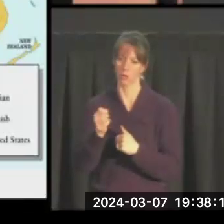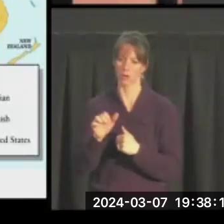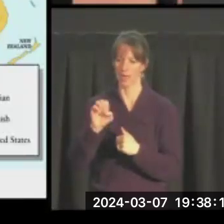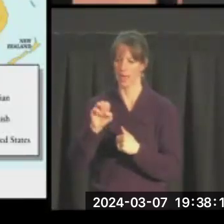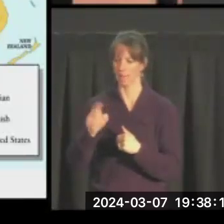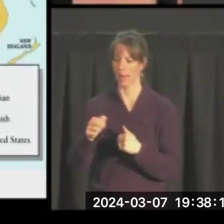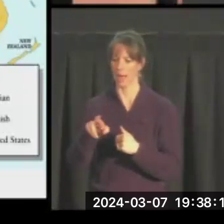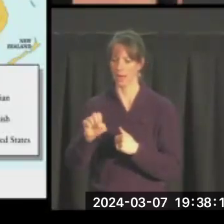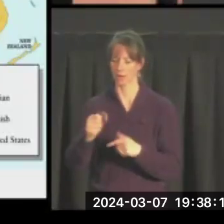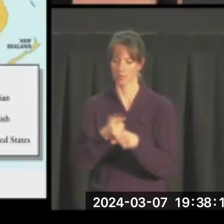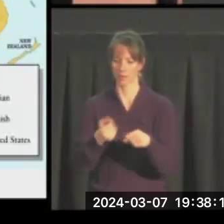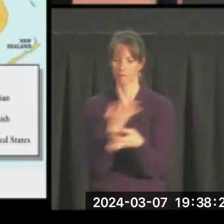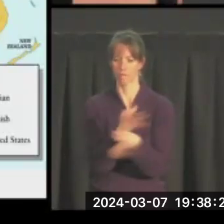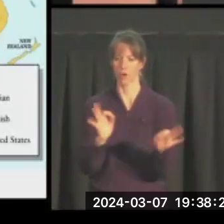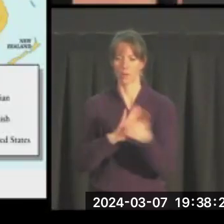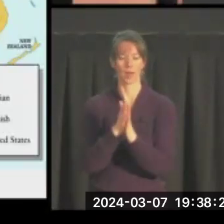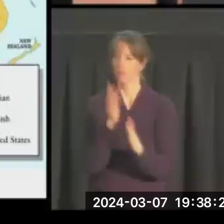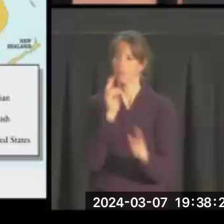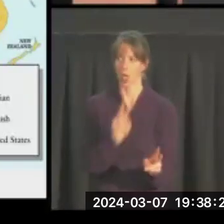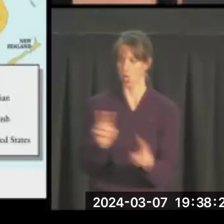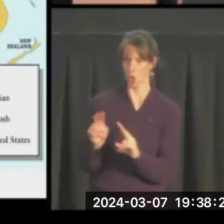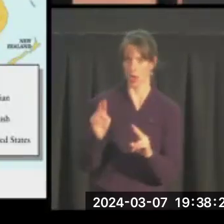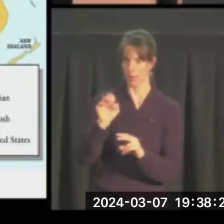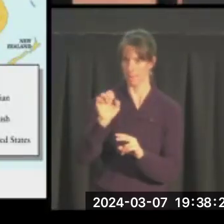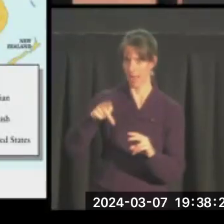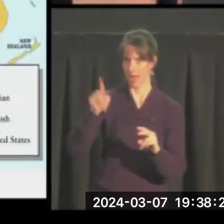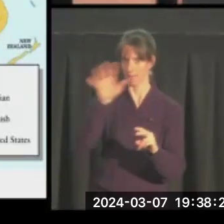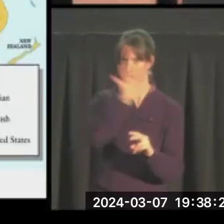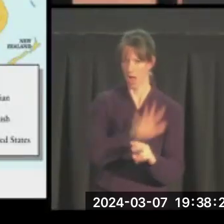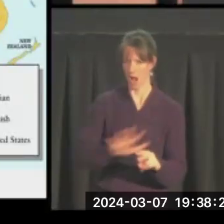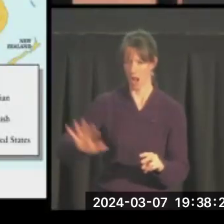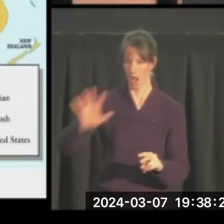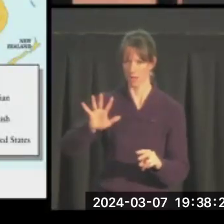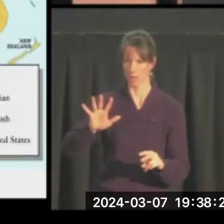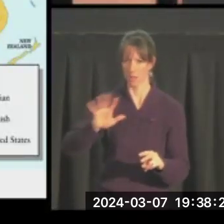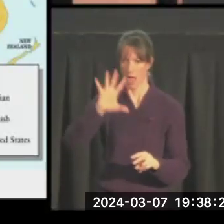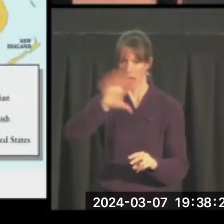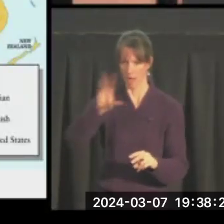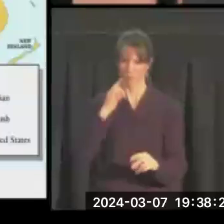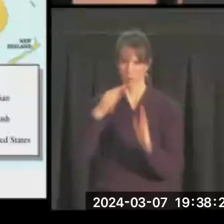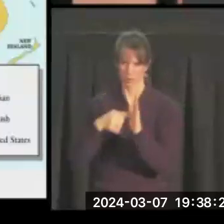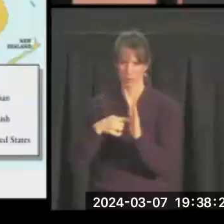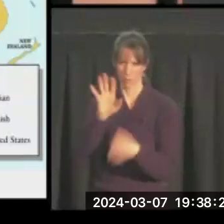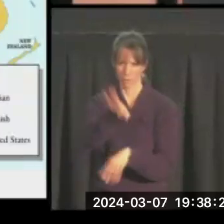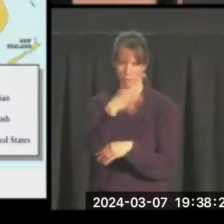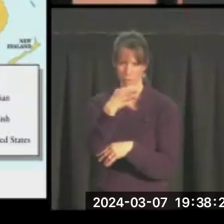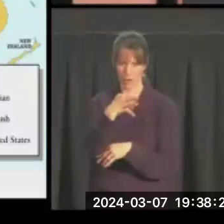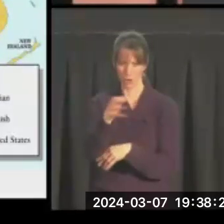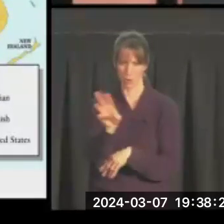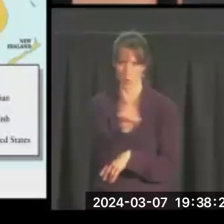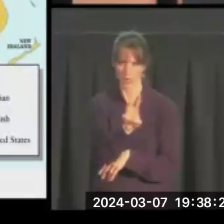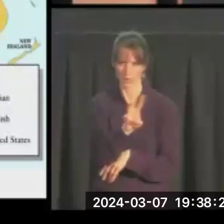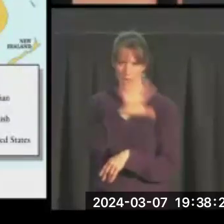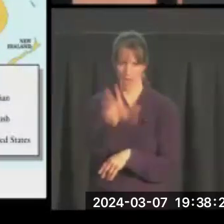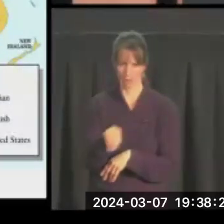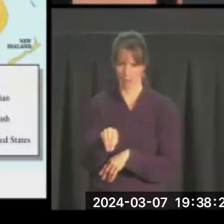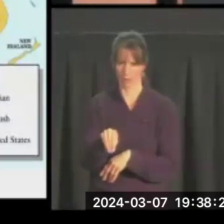free. But all you have to do is look at this map and look at this swath. Look at Africa, for example. French West Africa.